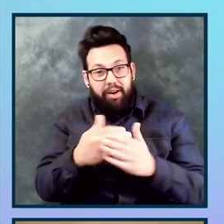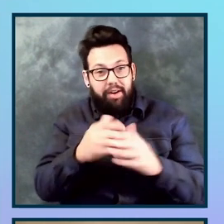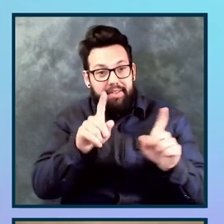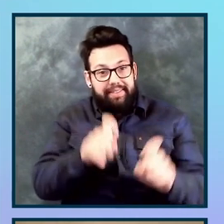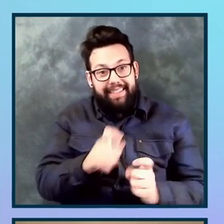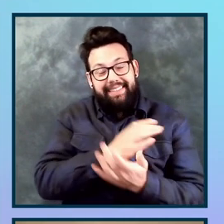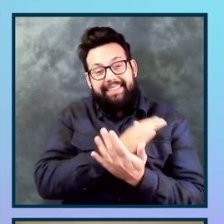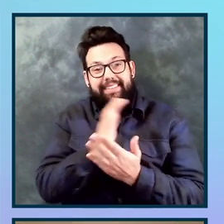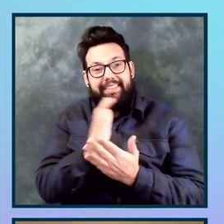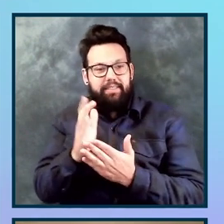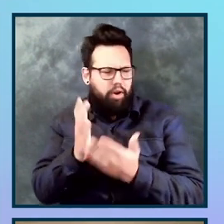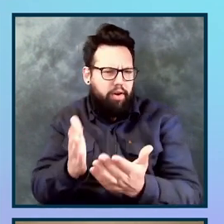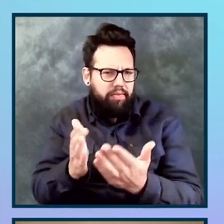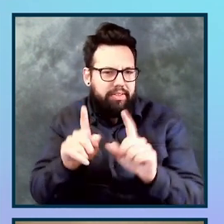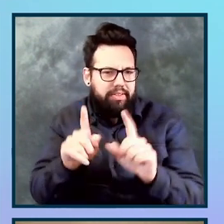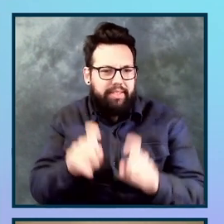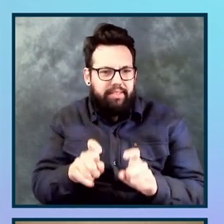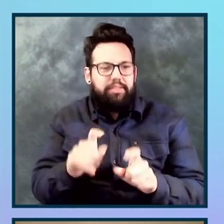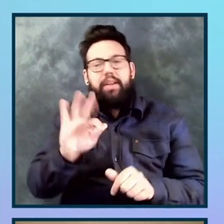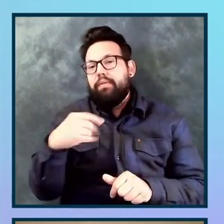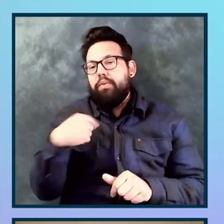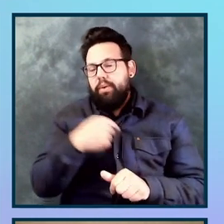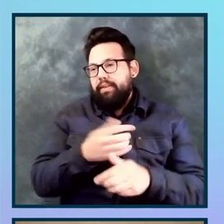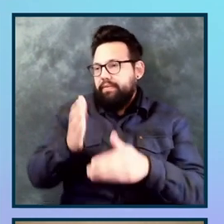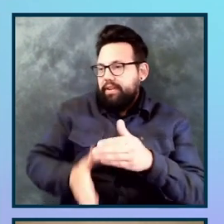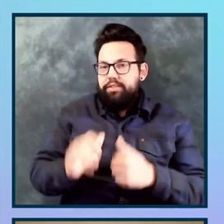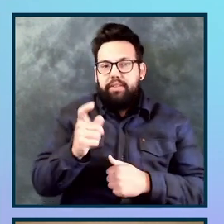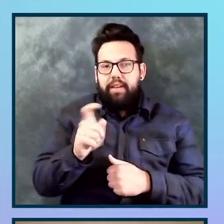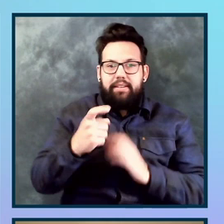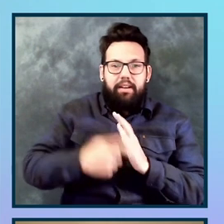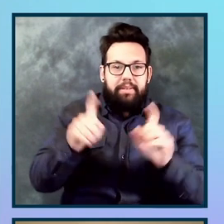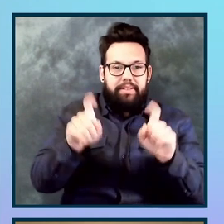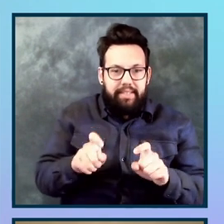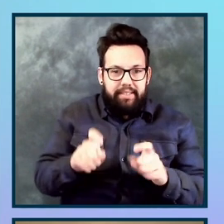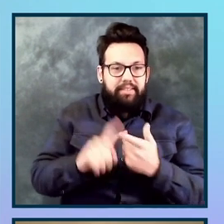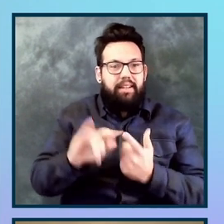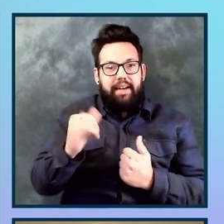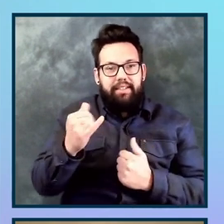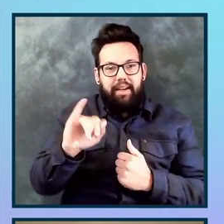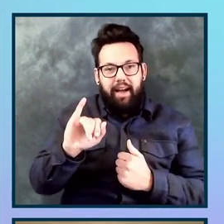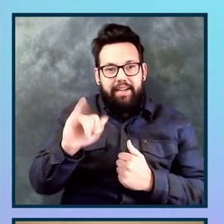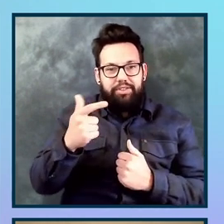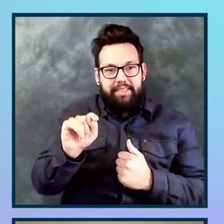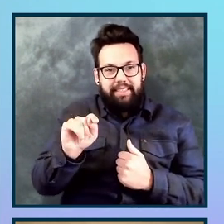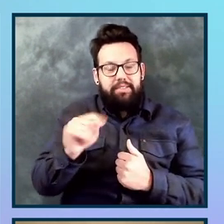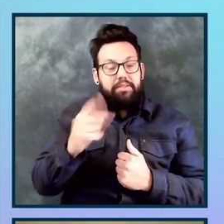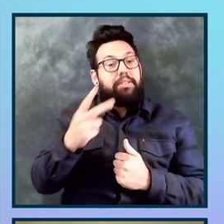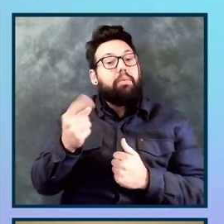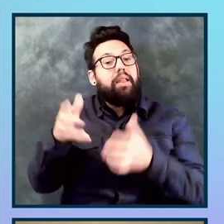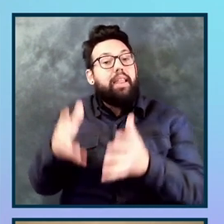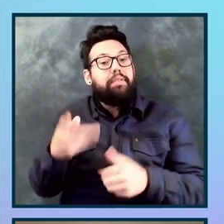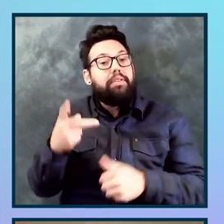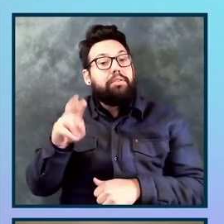Um, so let's say that we've done our, our acts automated tests. We've gone through all the IGTs. Let's see what's left. So pretty, I'm going to hand it over to you where you can